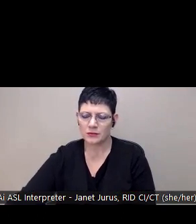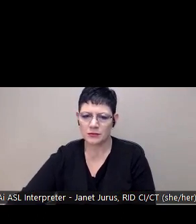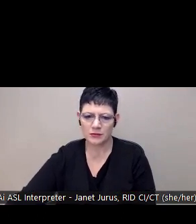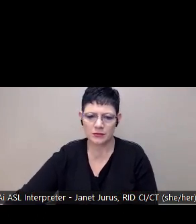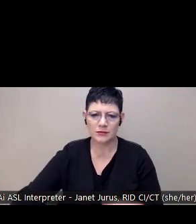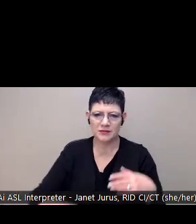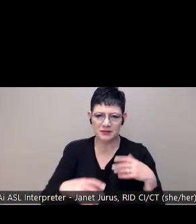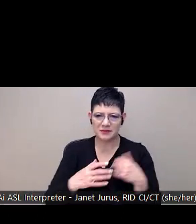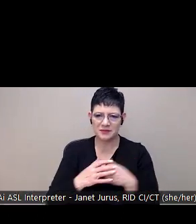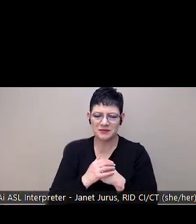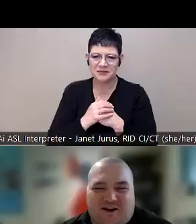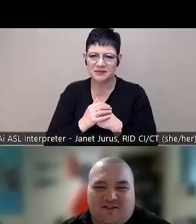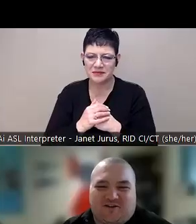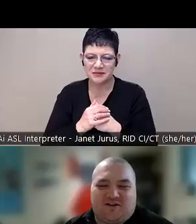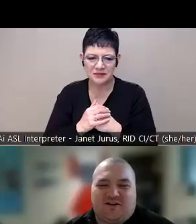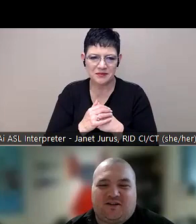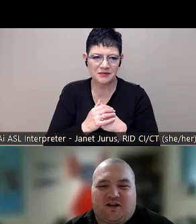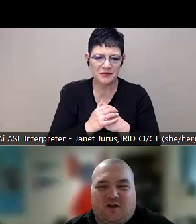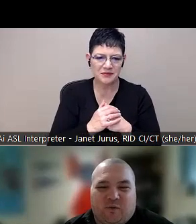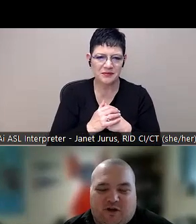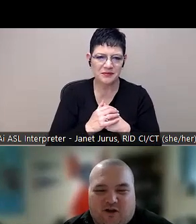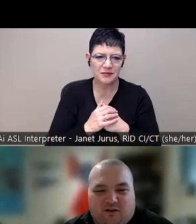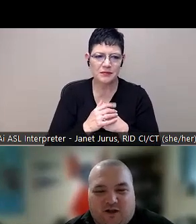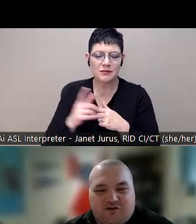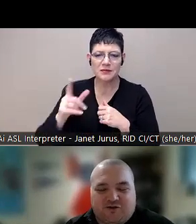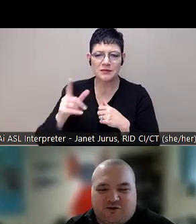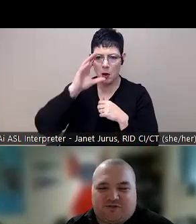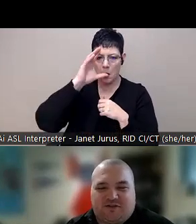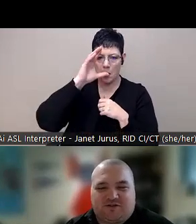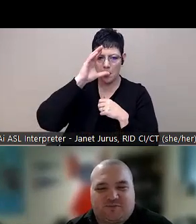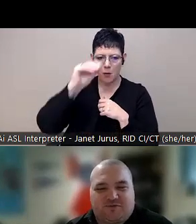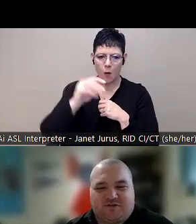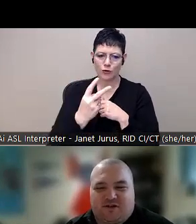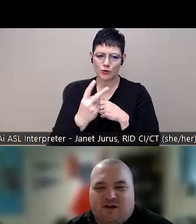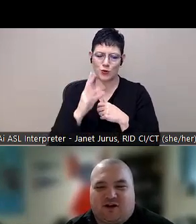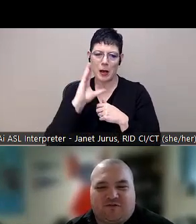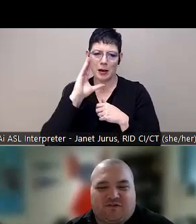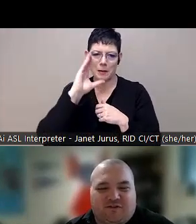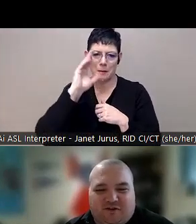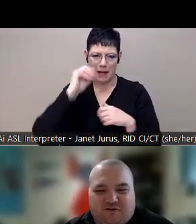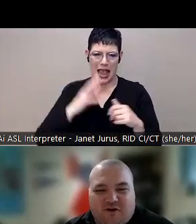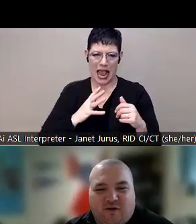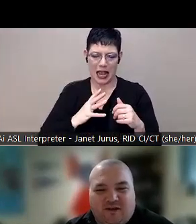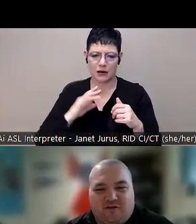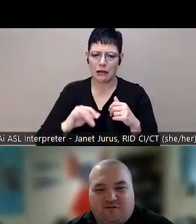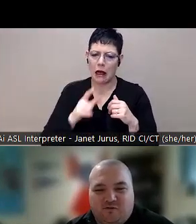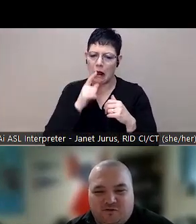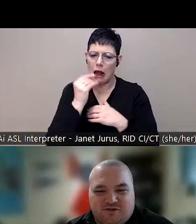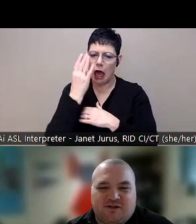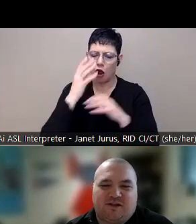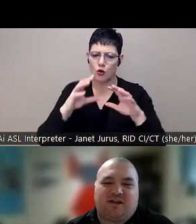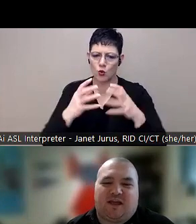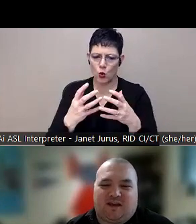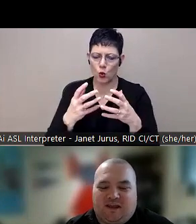Boys to men is our other, uh, what we call lunch groups. These groups are facilitators go into the